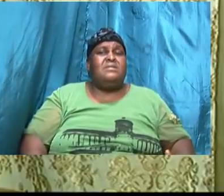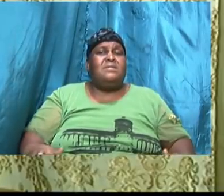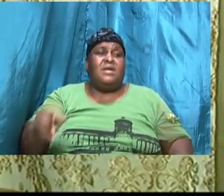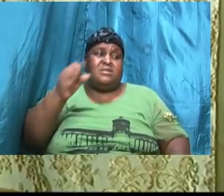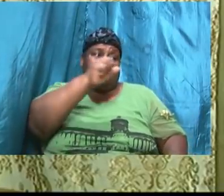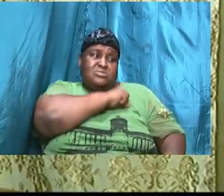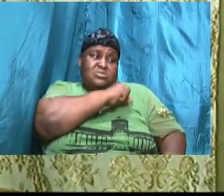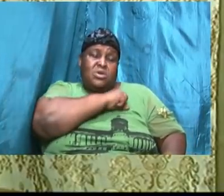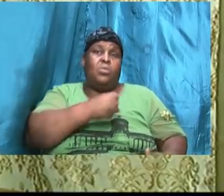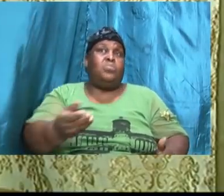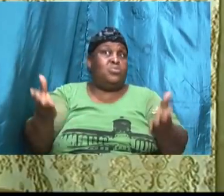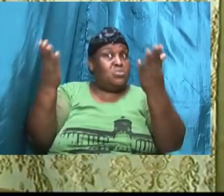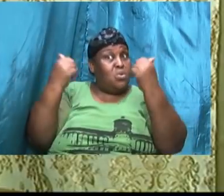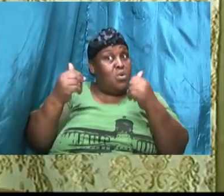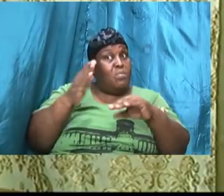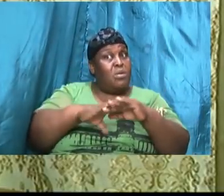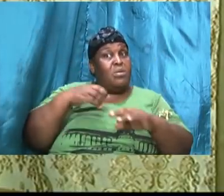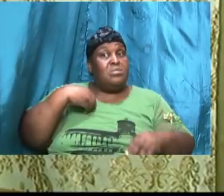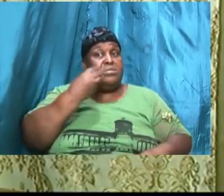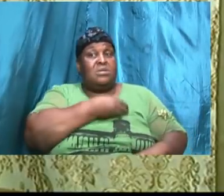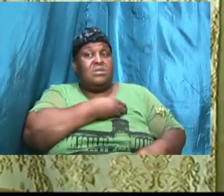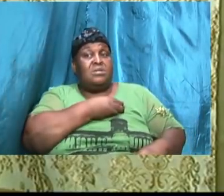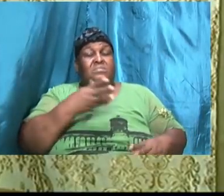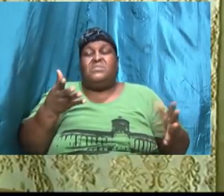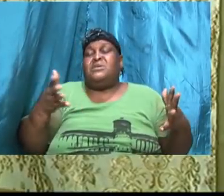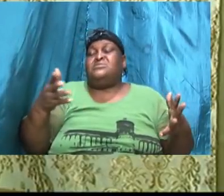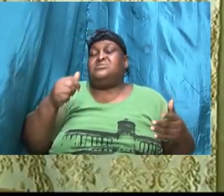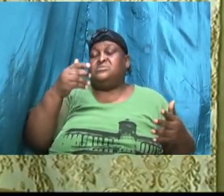us so that was what they are really saying